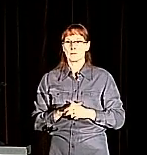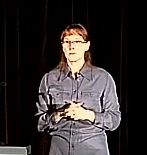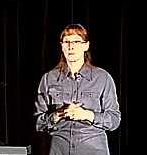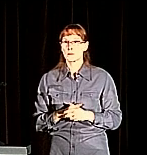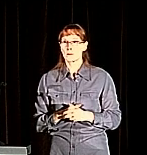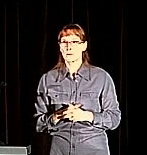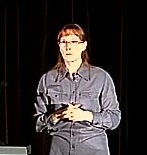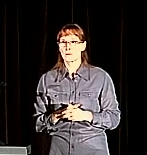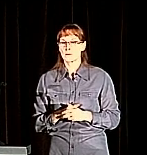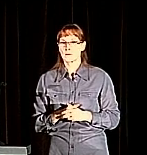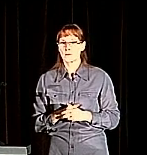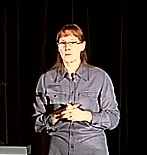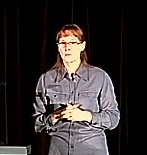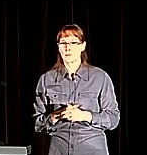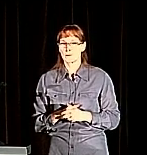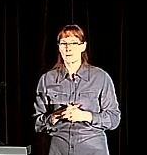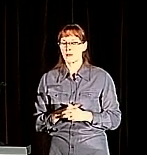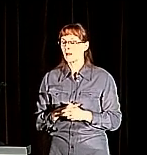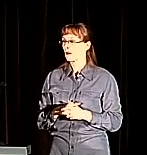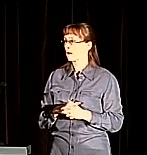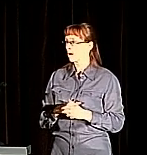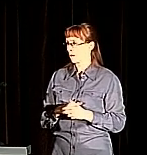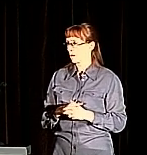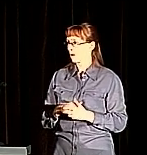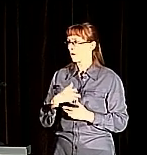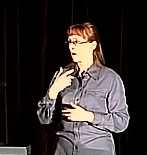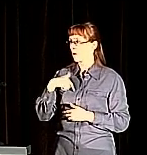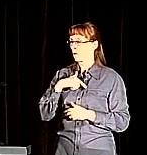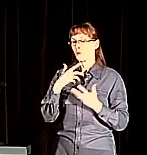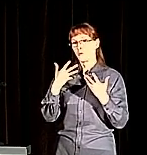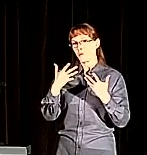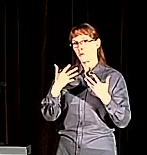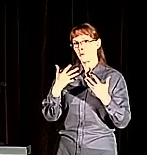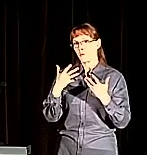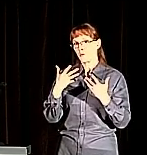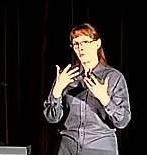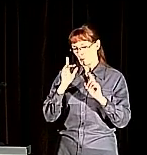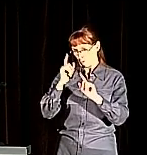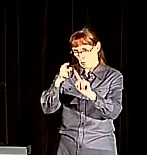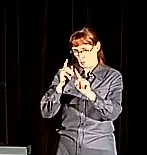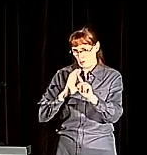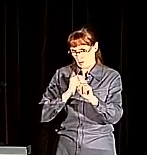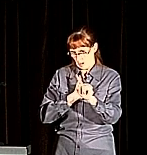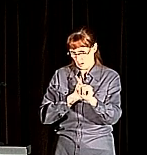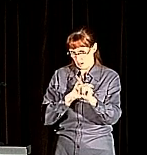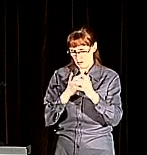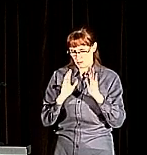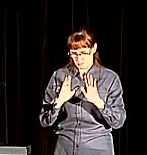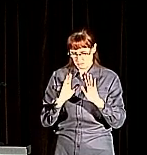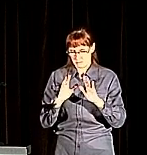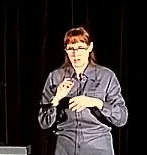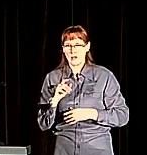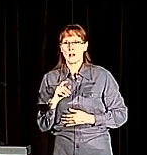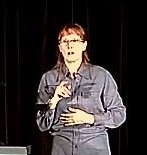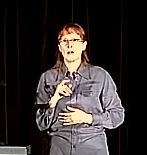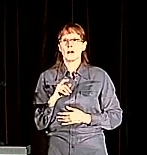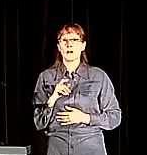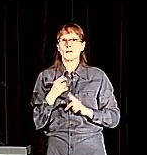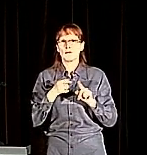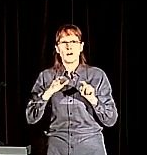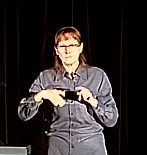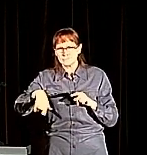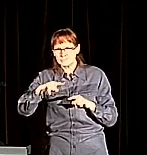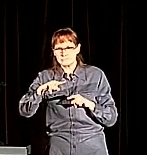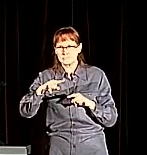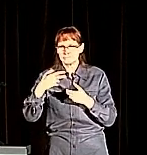feedback as they pick the graph themes necessary. We felt that having quick feedback from the back end will allow students to learn